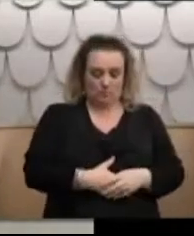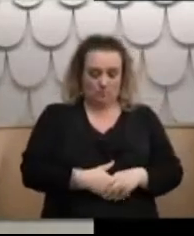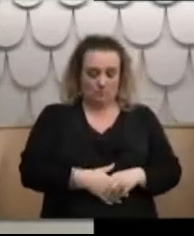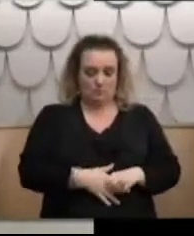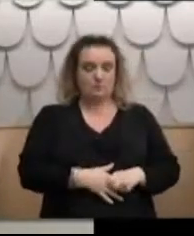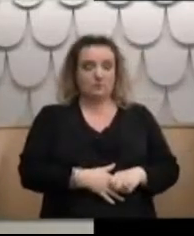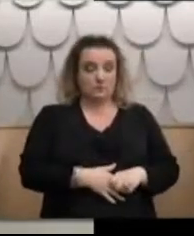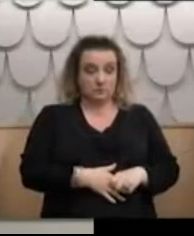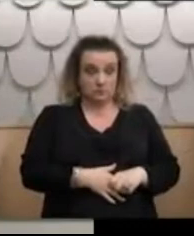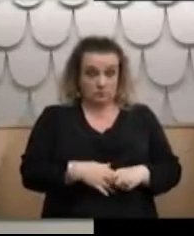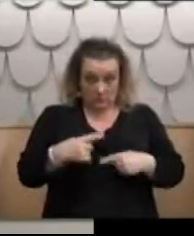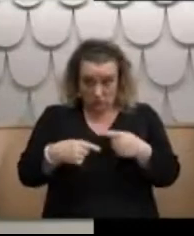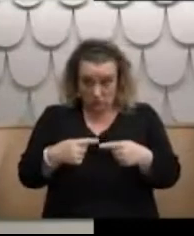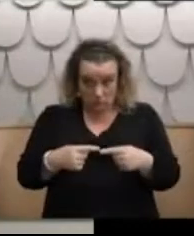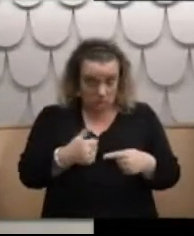Carry on.